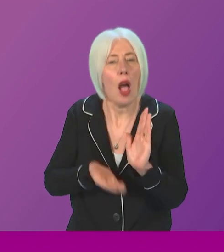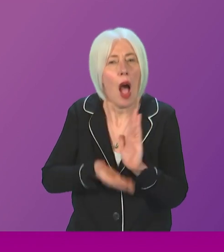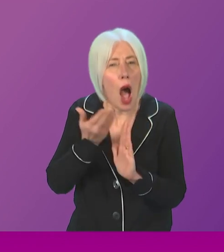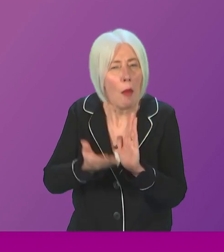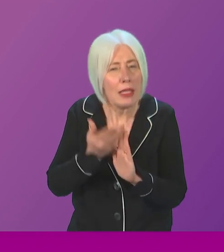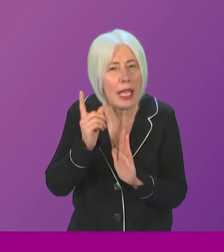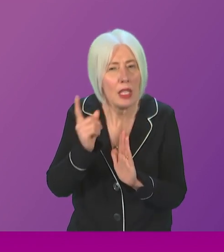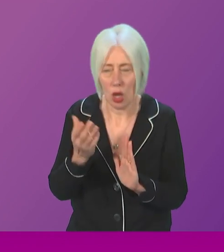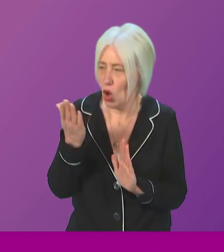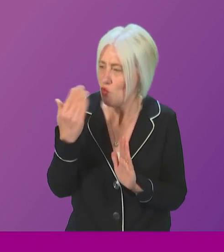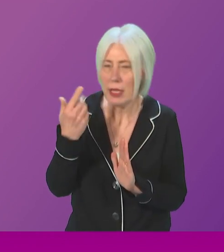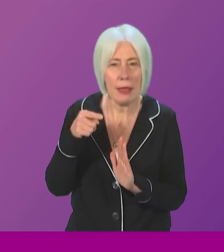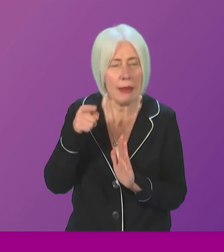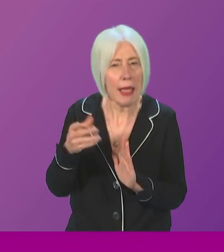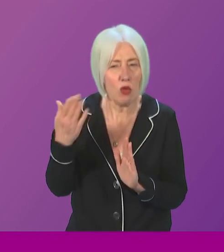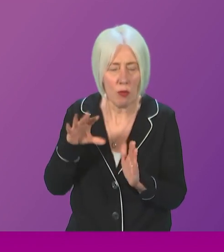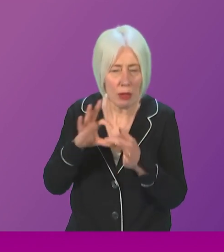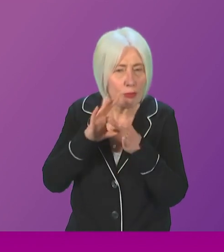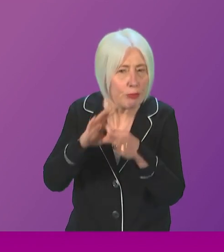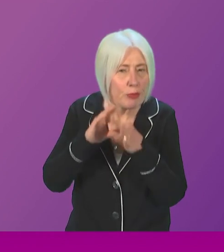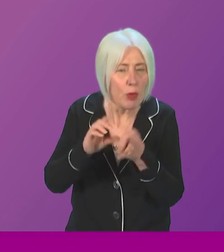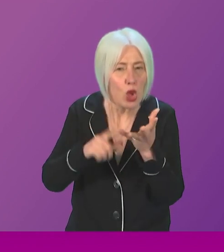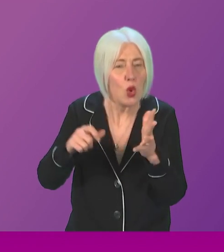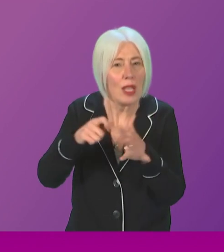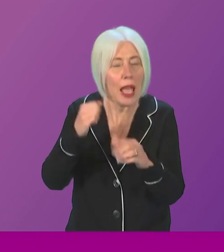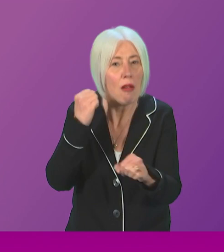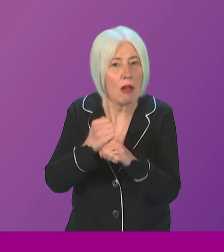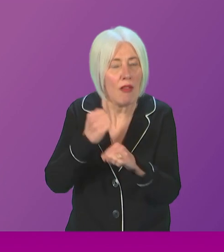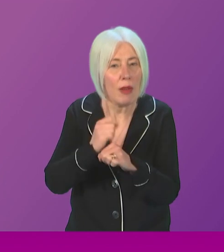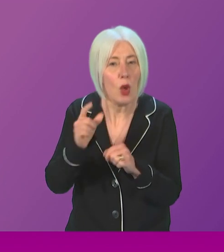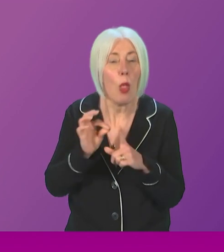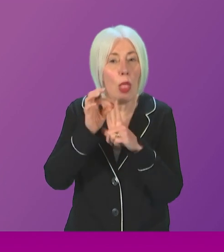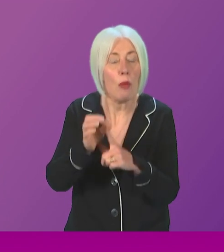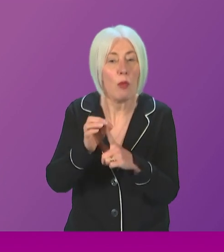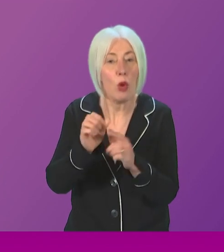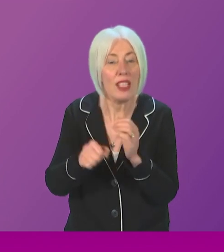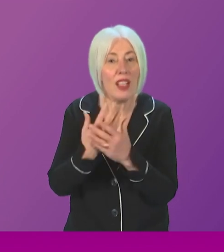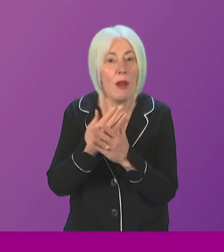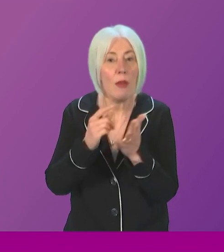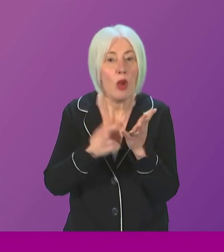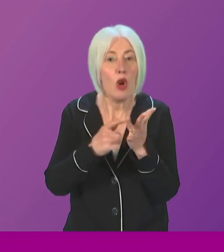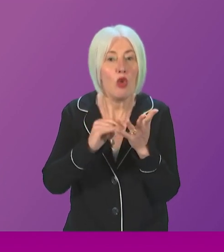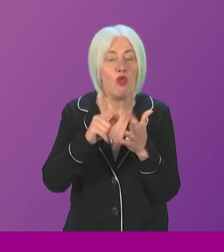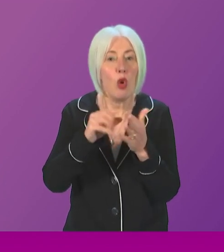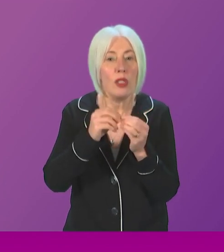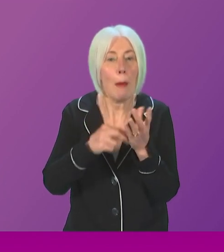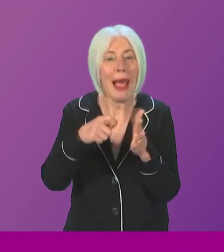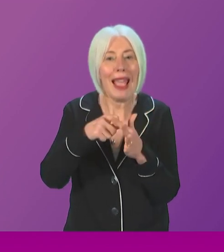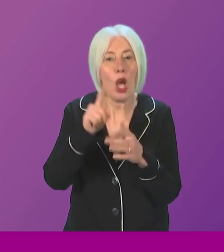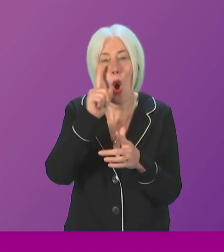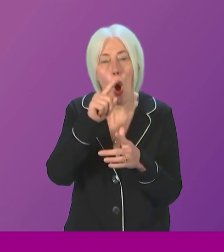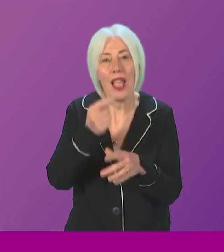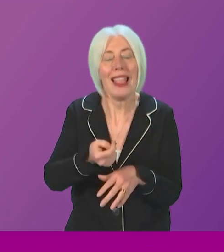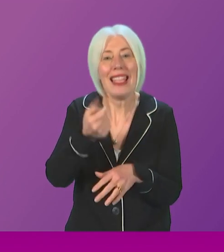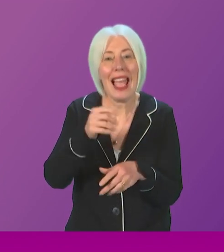on what recent engagement the Scottish Government has had with the UK Government regarding the proposed development of the Rosebank oil and gas field in light of the Scottish